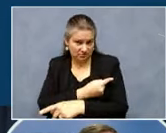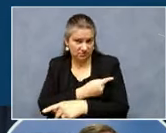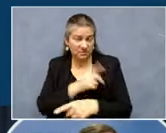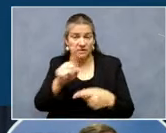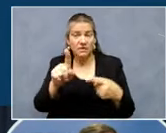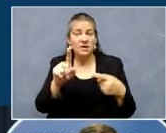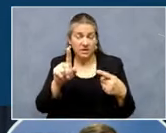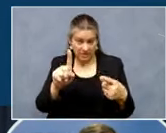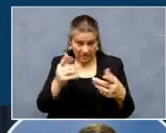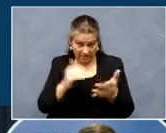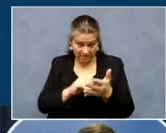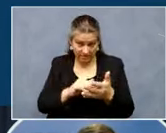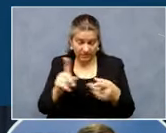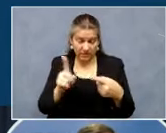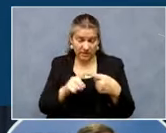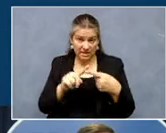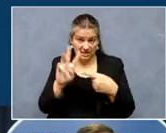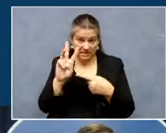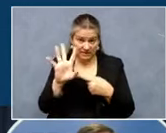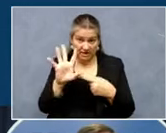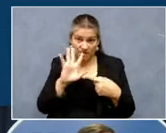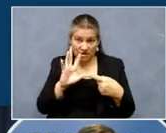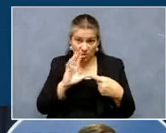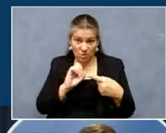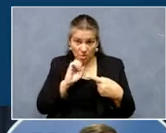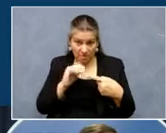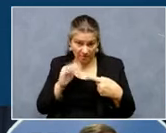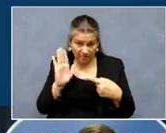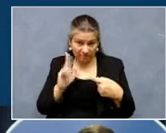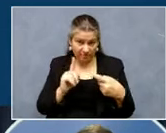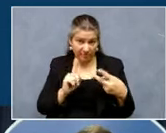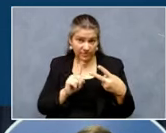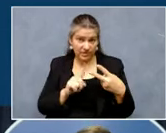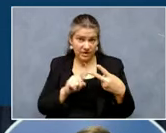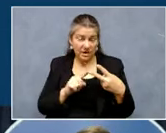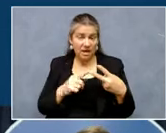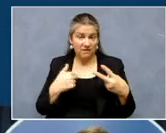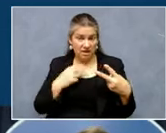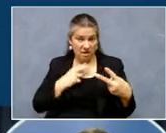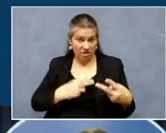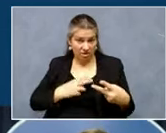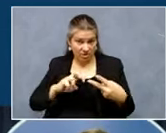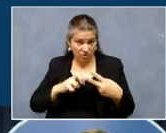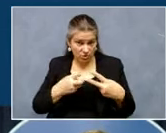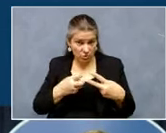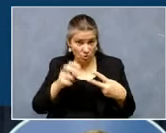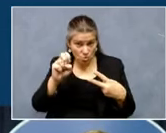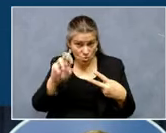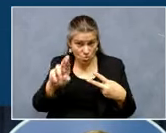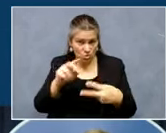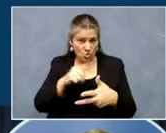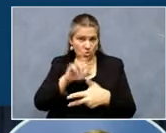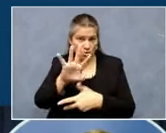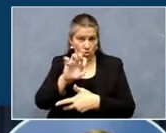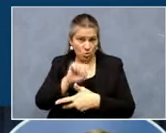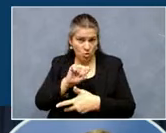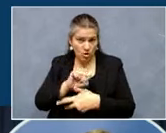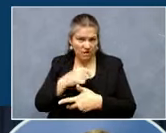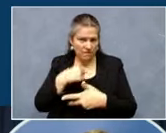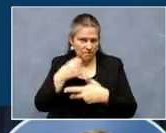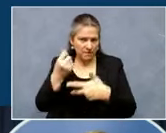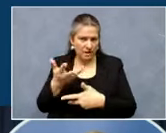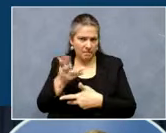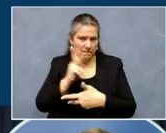have an underlying condition, or have a job that exposes you to a lot of people, go get your booster.